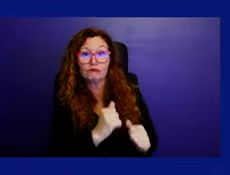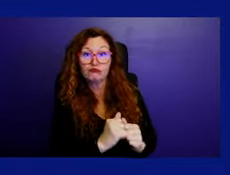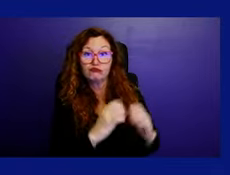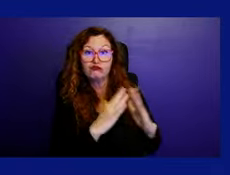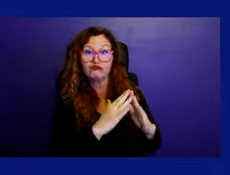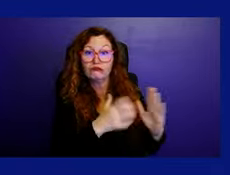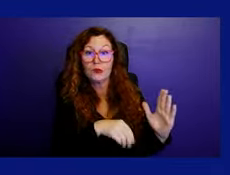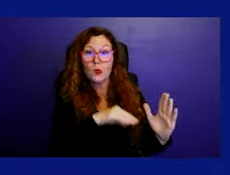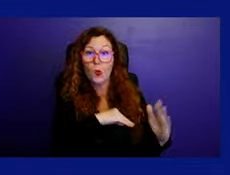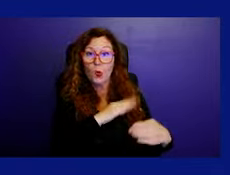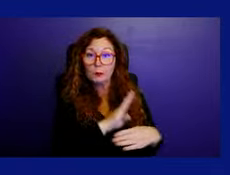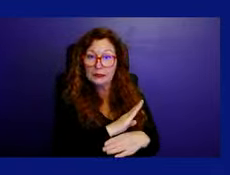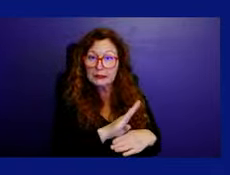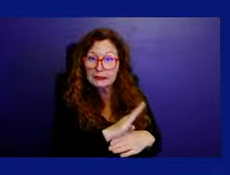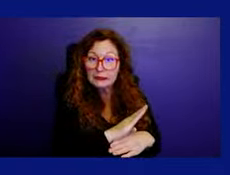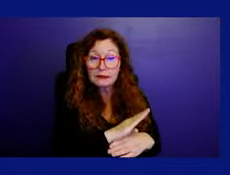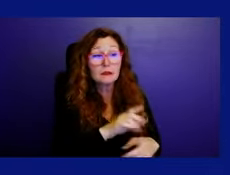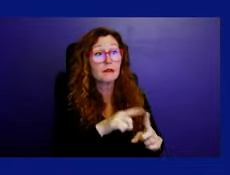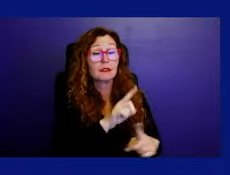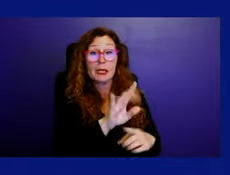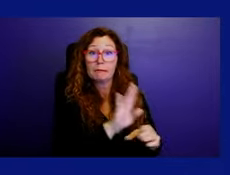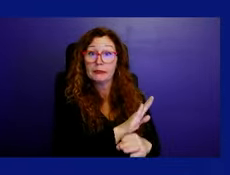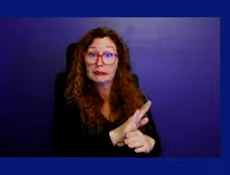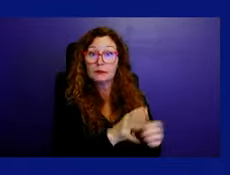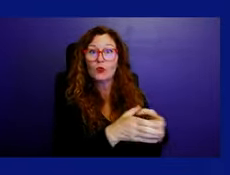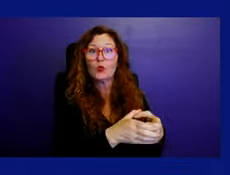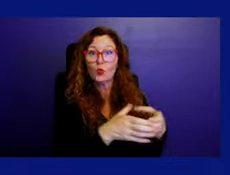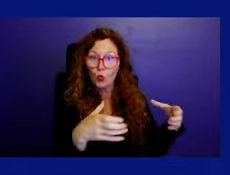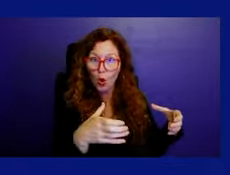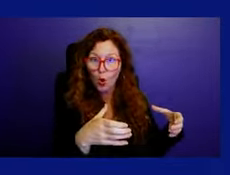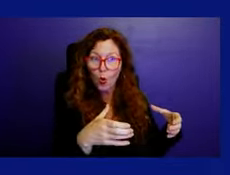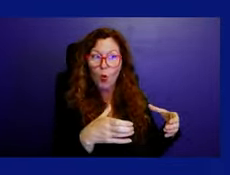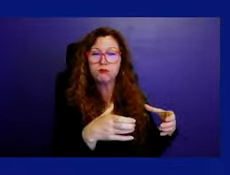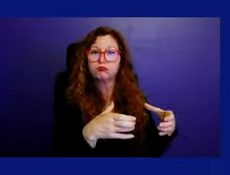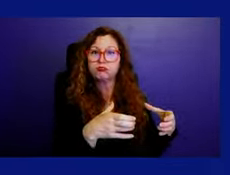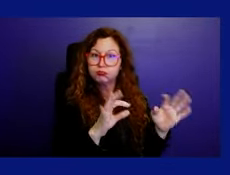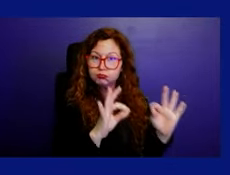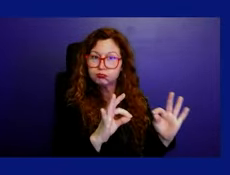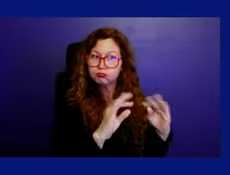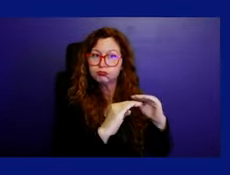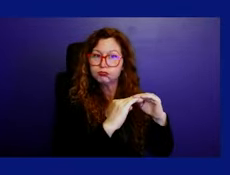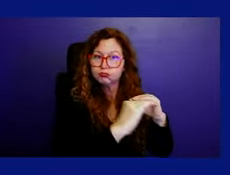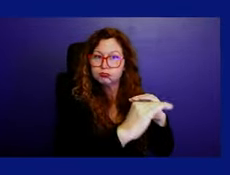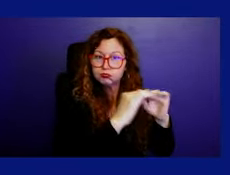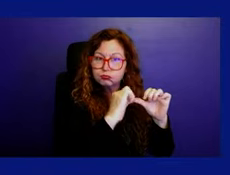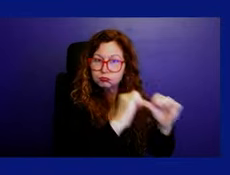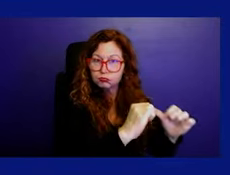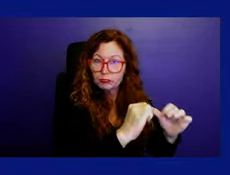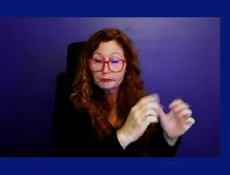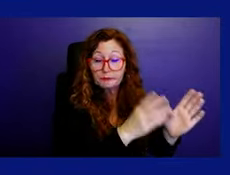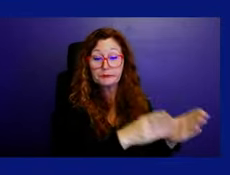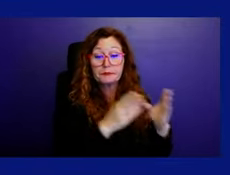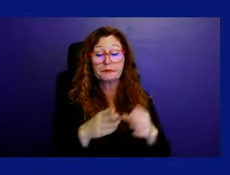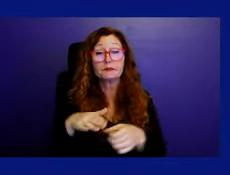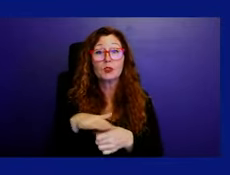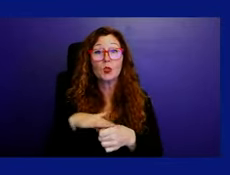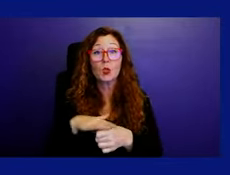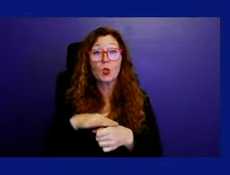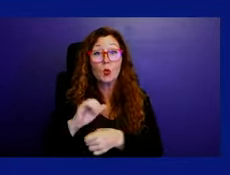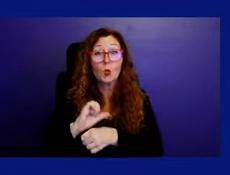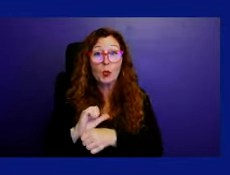and expansion. Um, the third is around local workforce training and strategies to connect residents to career opportunities.